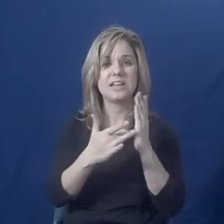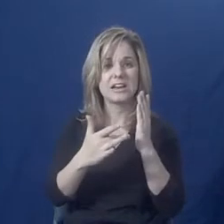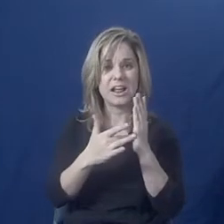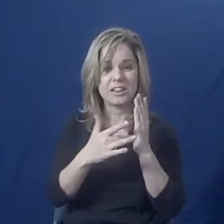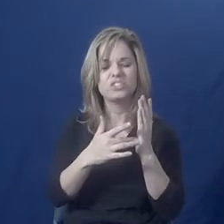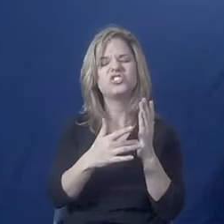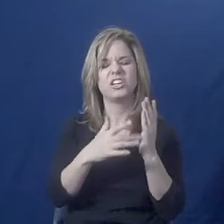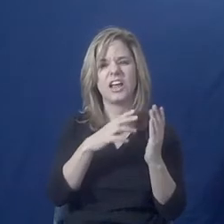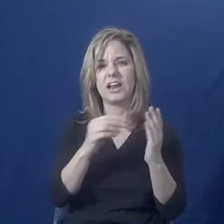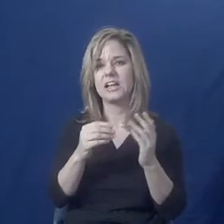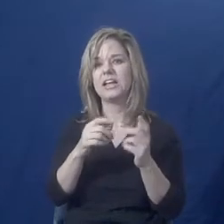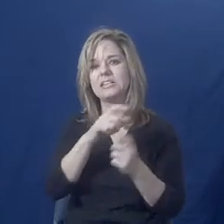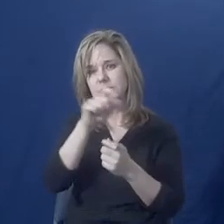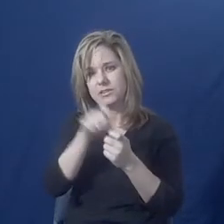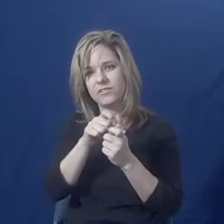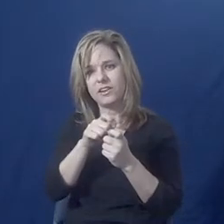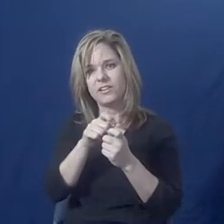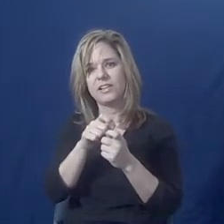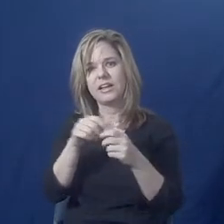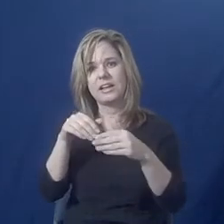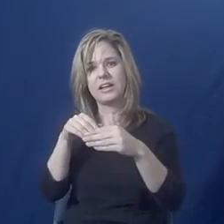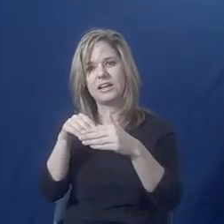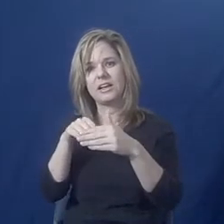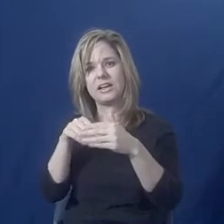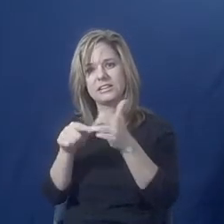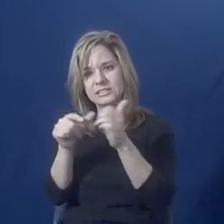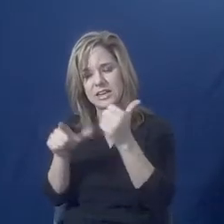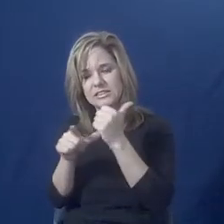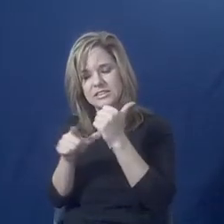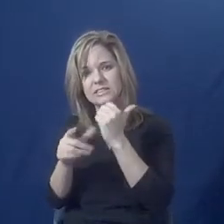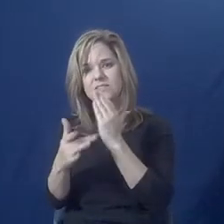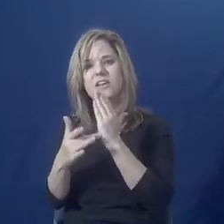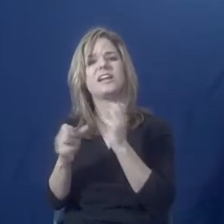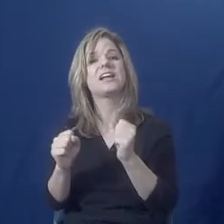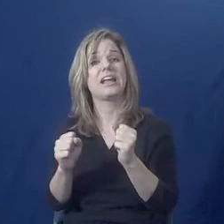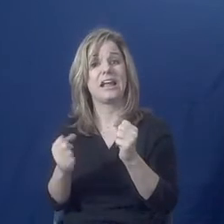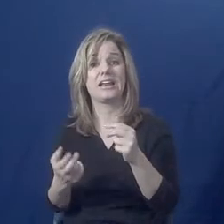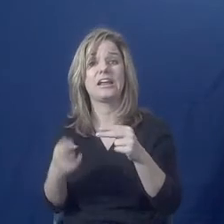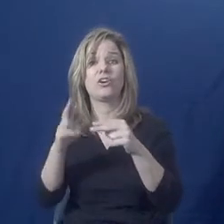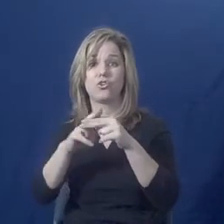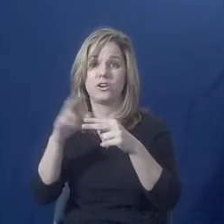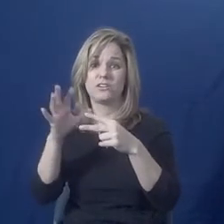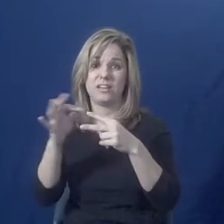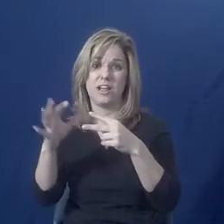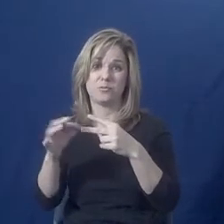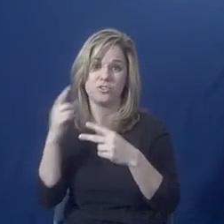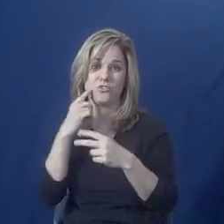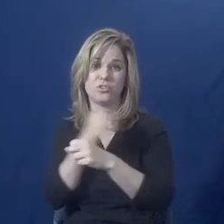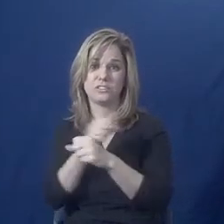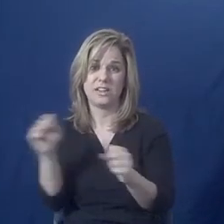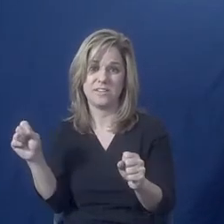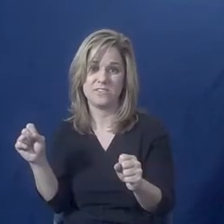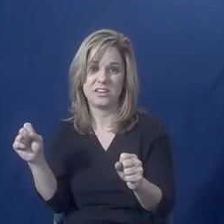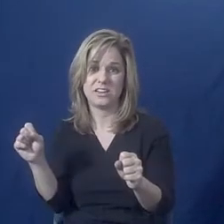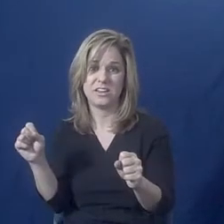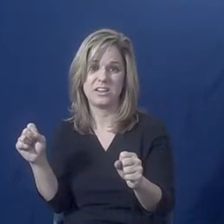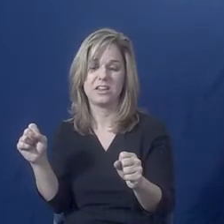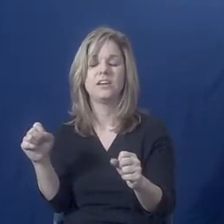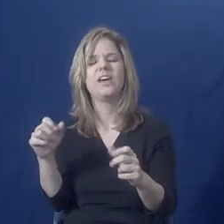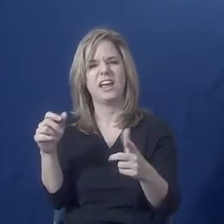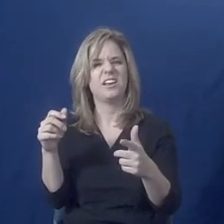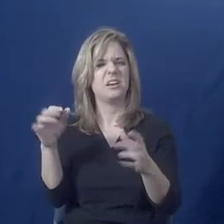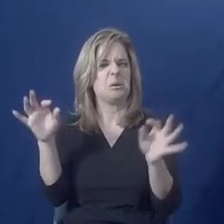options for survivors is going to be really important. And looking to those lending programs. Because both survivors